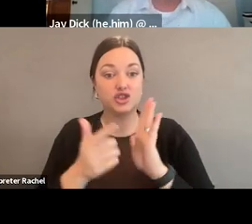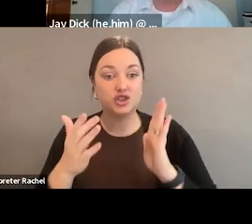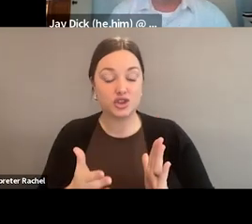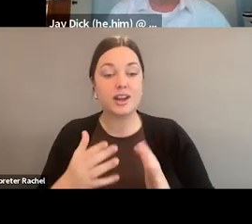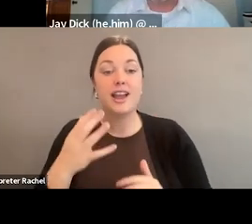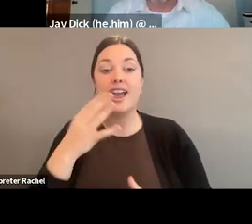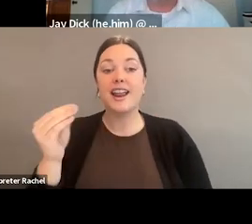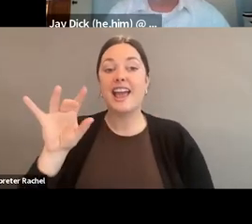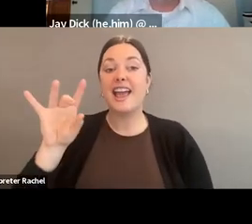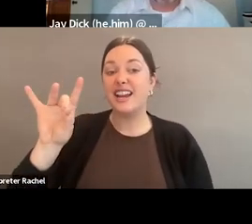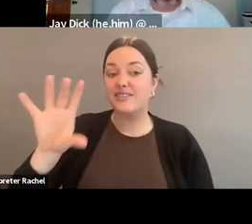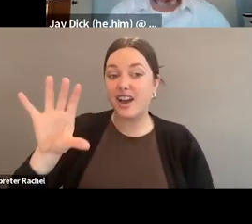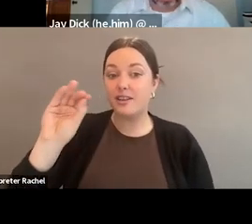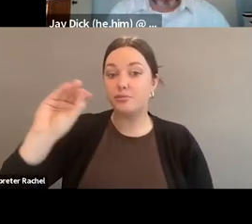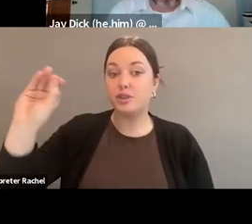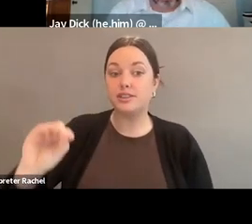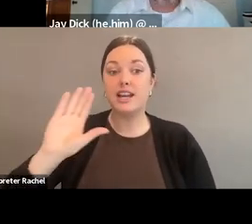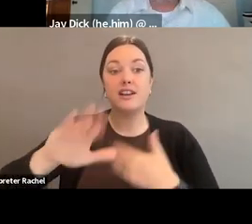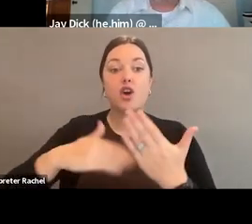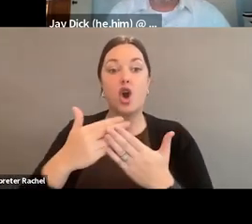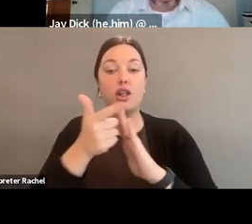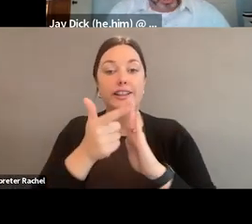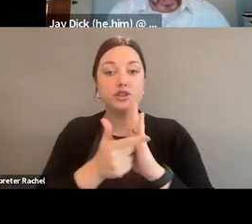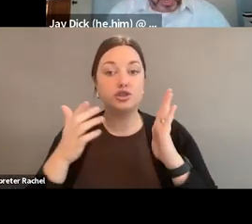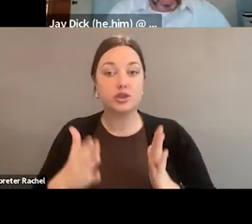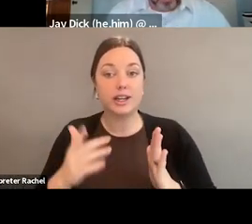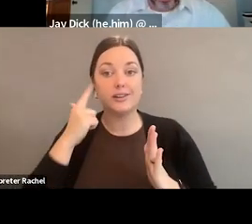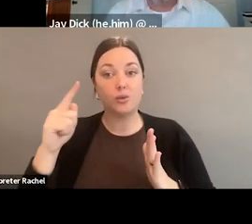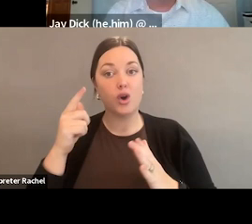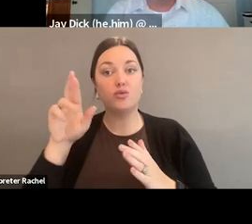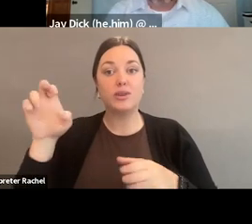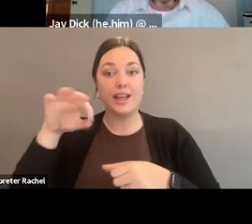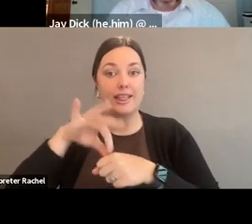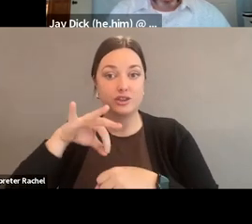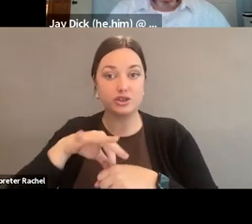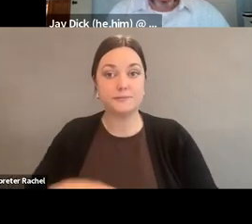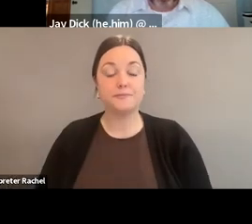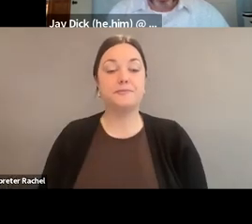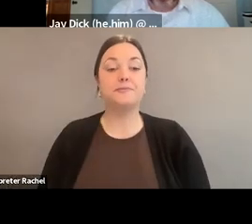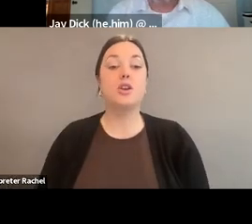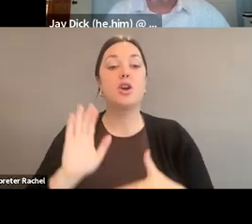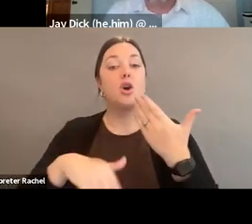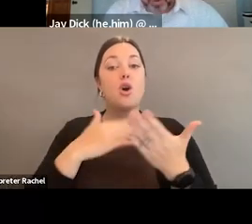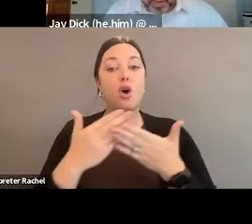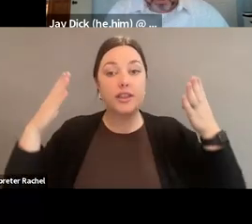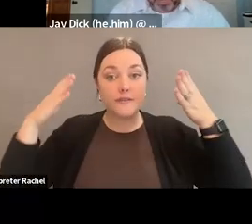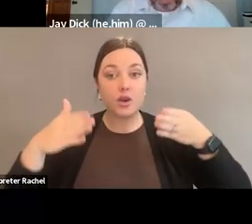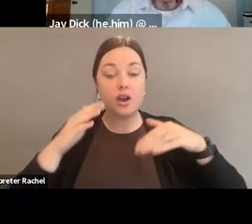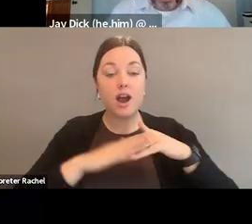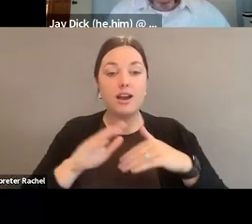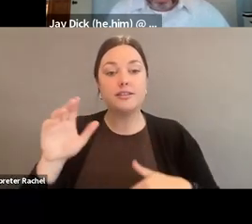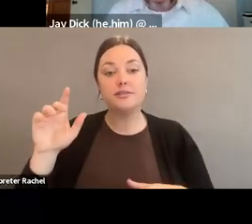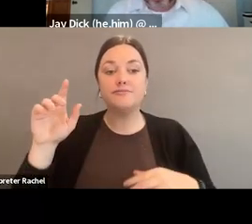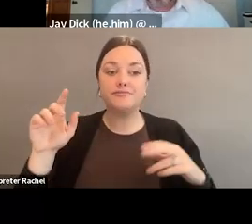And 85% of all legislators were up for election. With all the potential focus of a tidal wave,